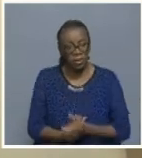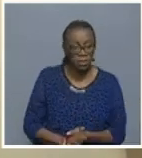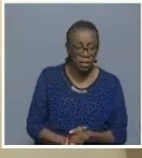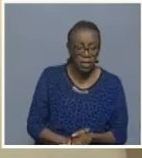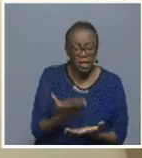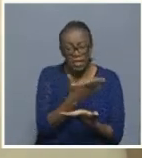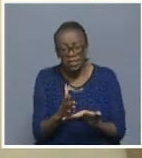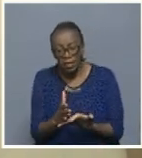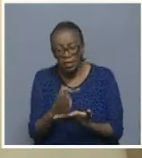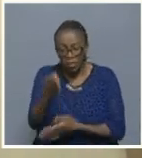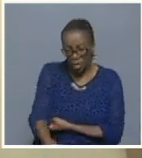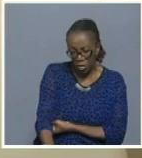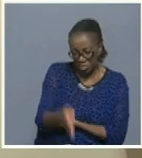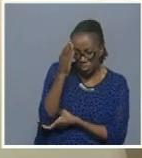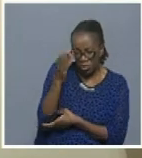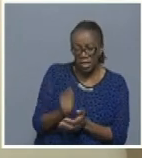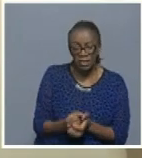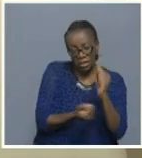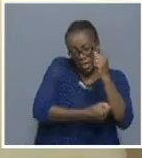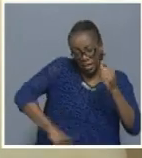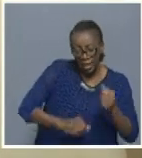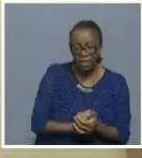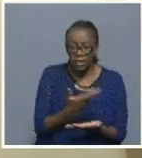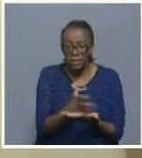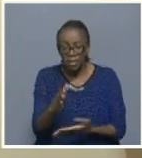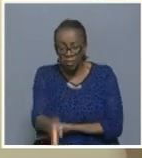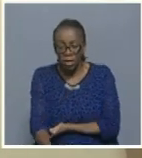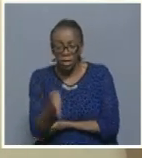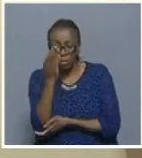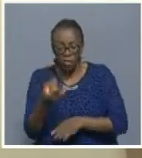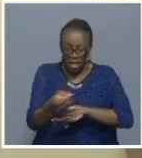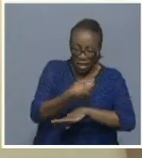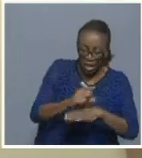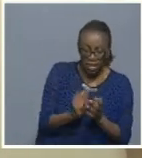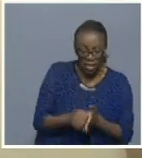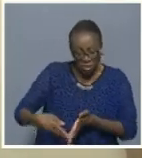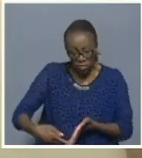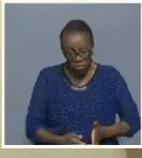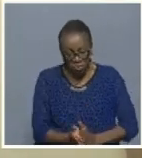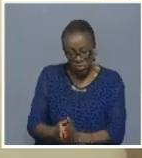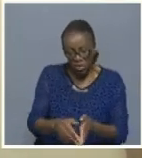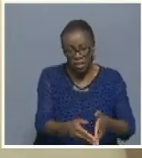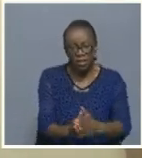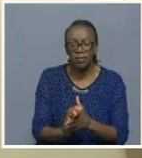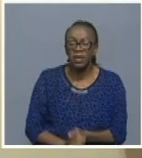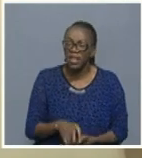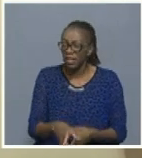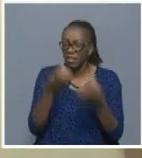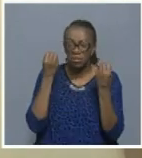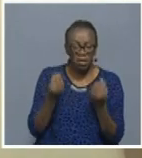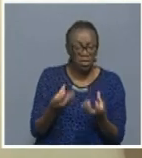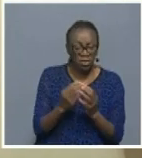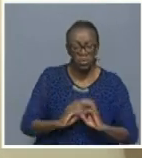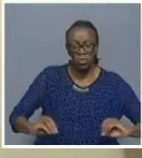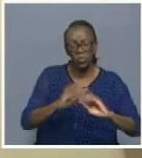one on the river. And there are so many illegal crossing points that we cannot manage to